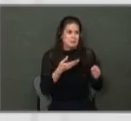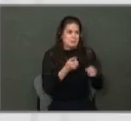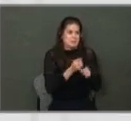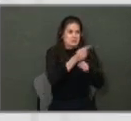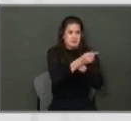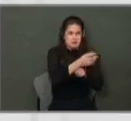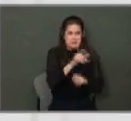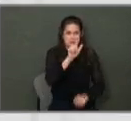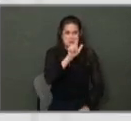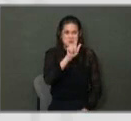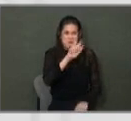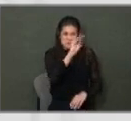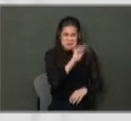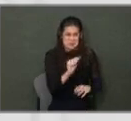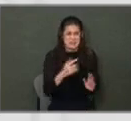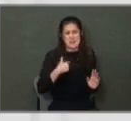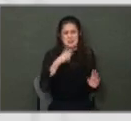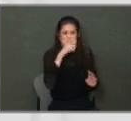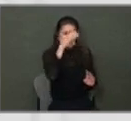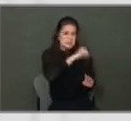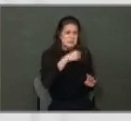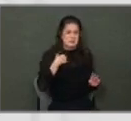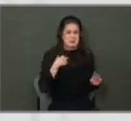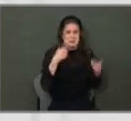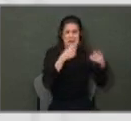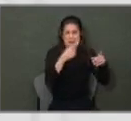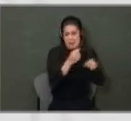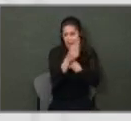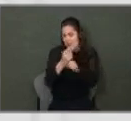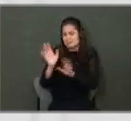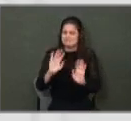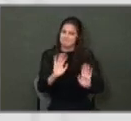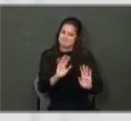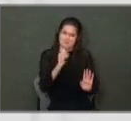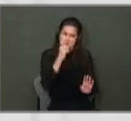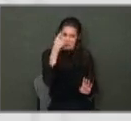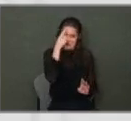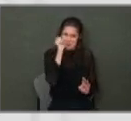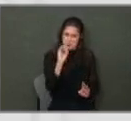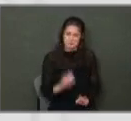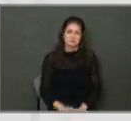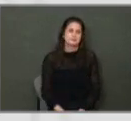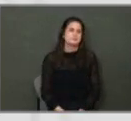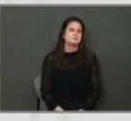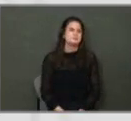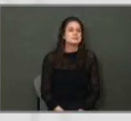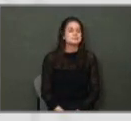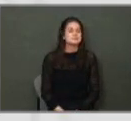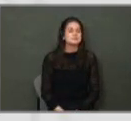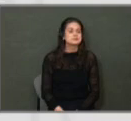area every year. And we're not assuming that's going to happen next fiscal year and fiscal year 23. Next slide.